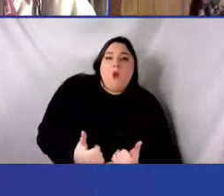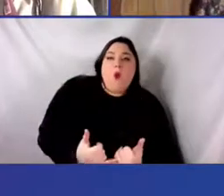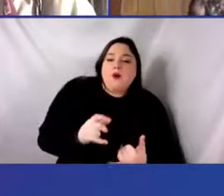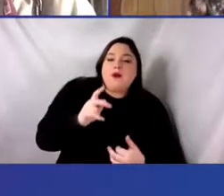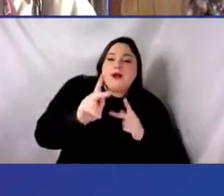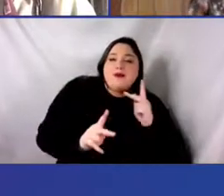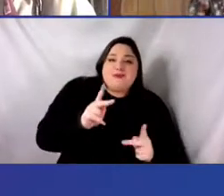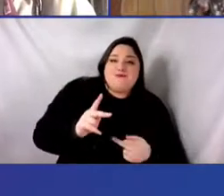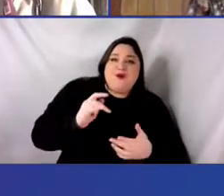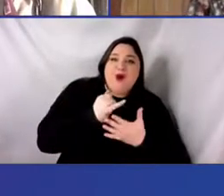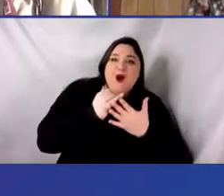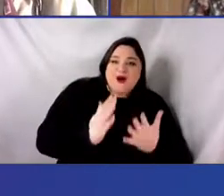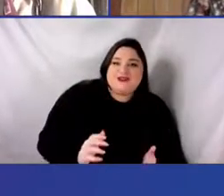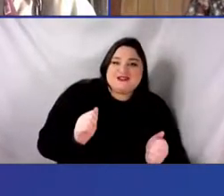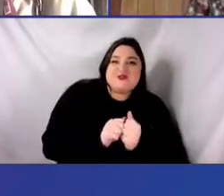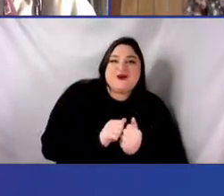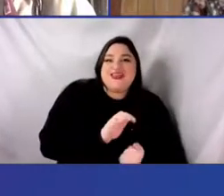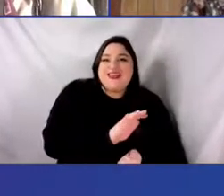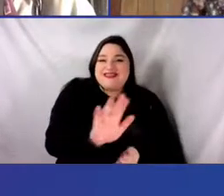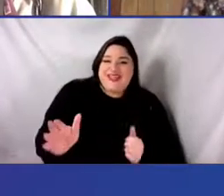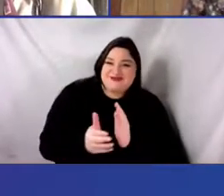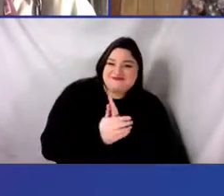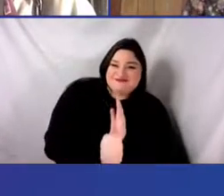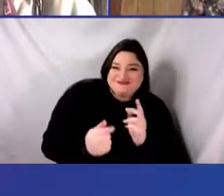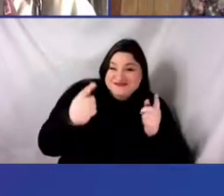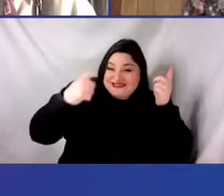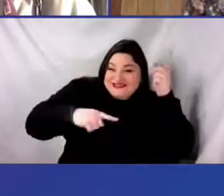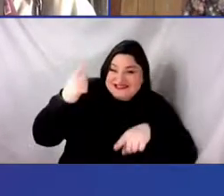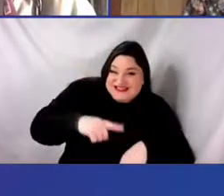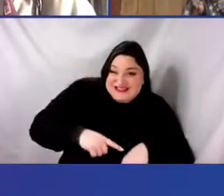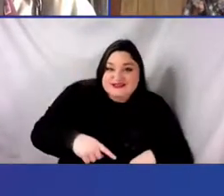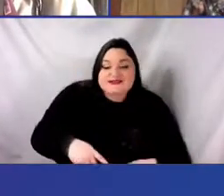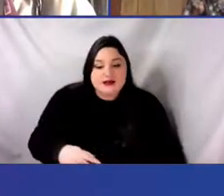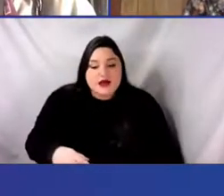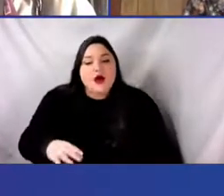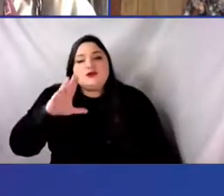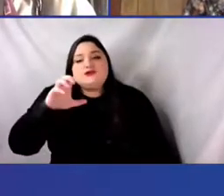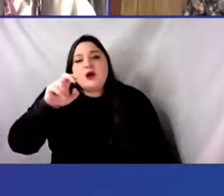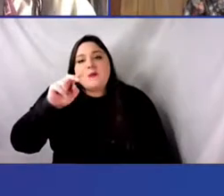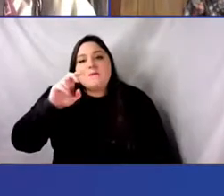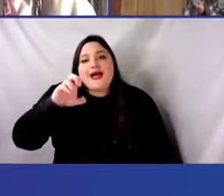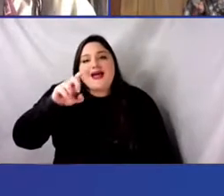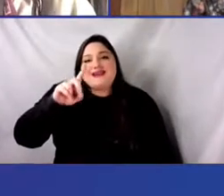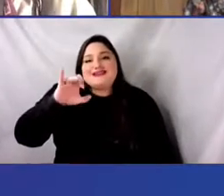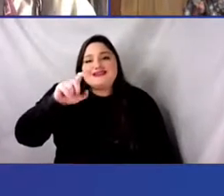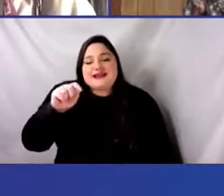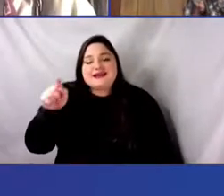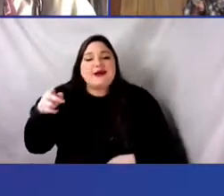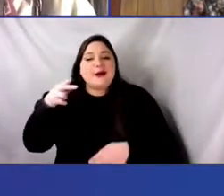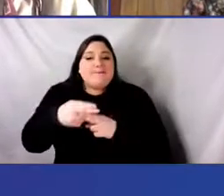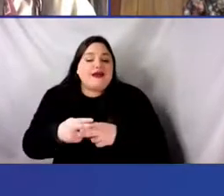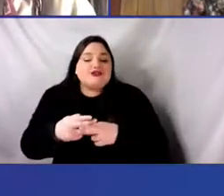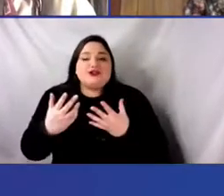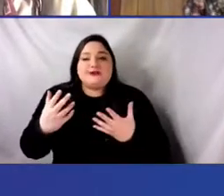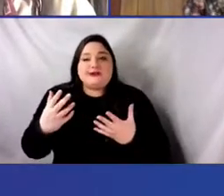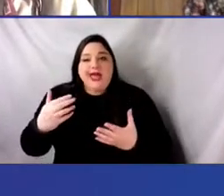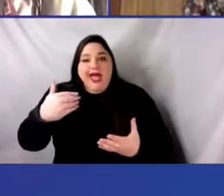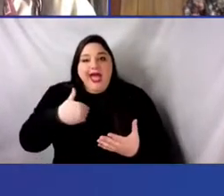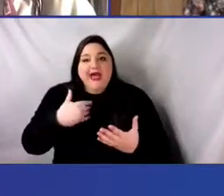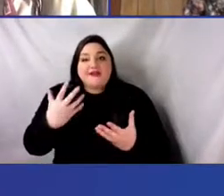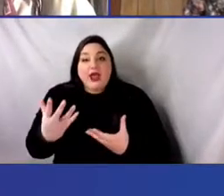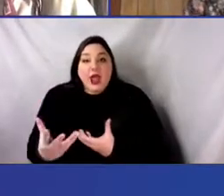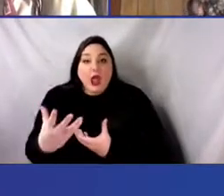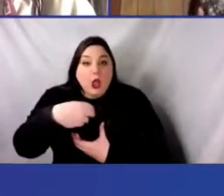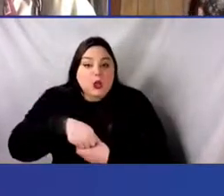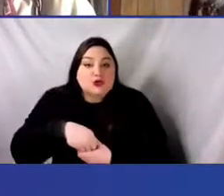Um, I hear Benedict talk about possibly that diversity, equity, and inclusion is its own market is its own sort of industry.